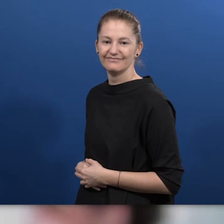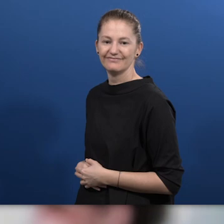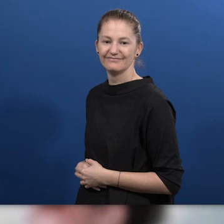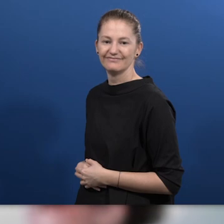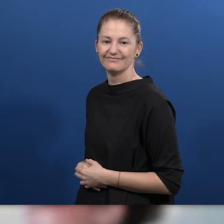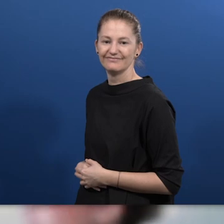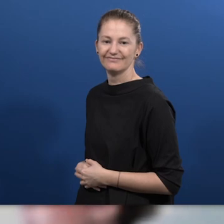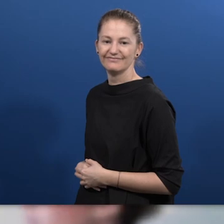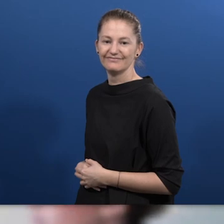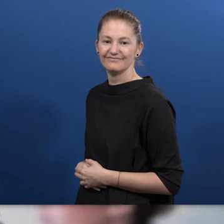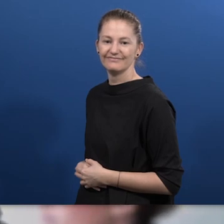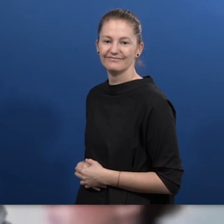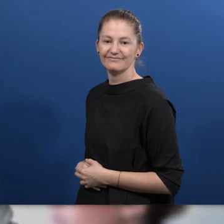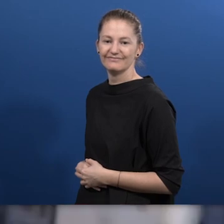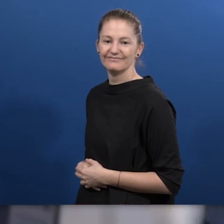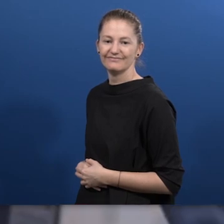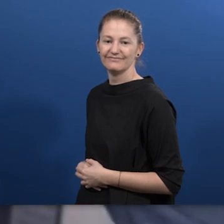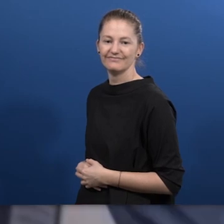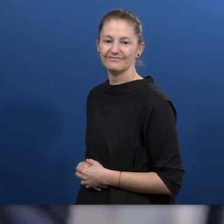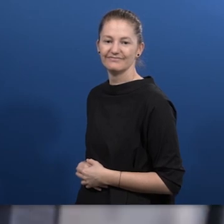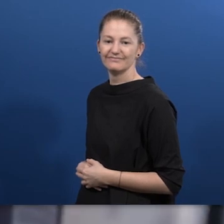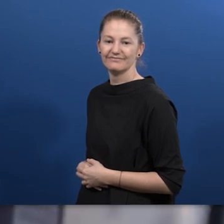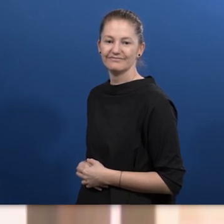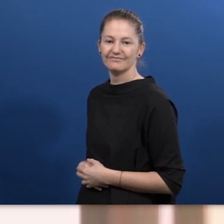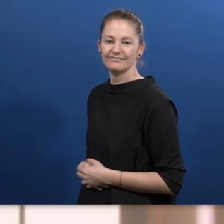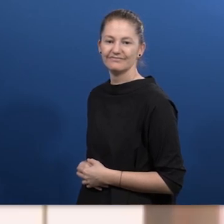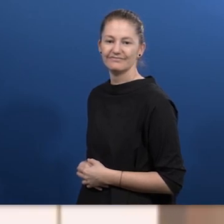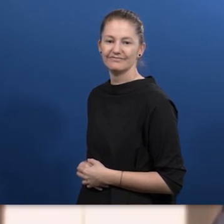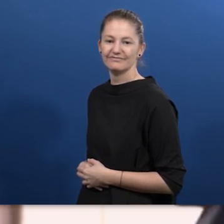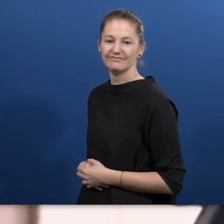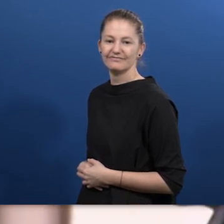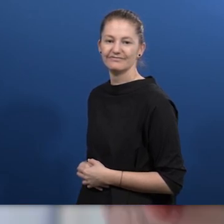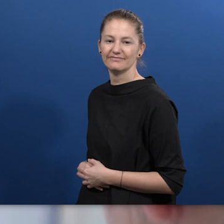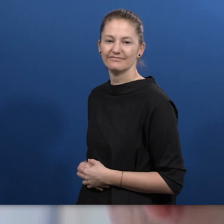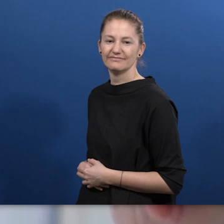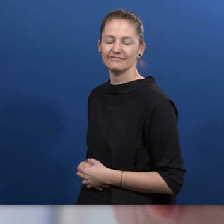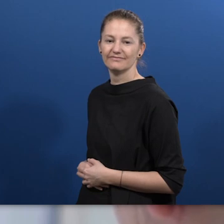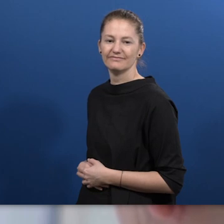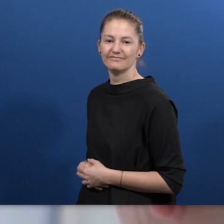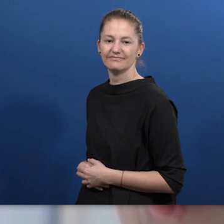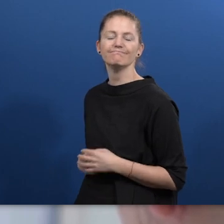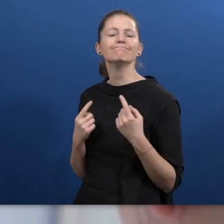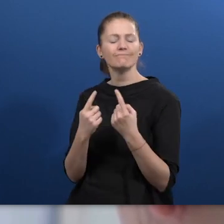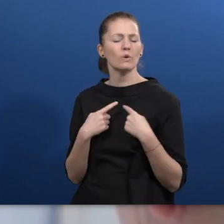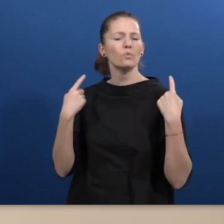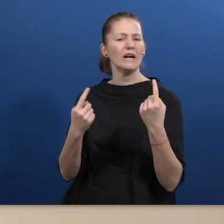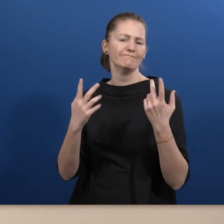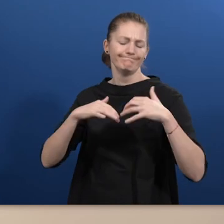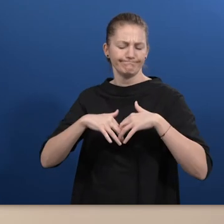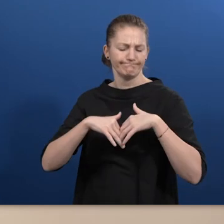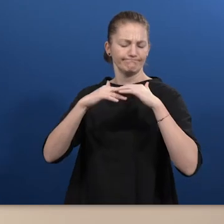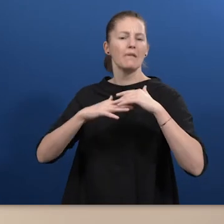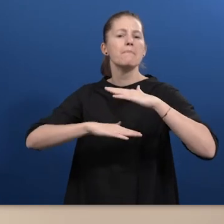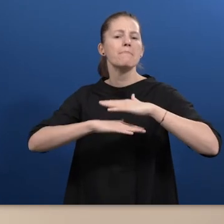Julian Braga. CEO and Founder EGALITE. We developed a recruitment platform specifically